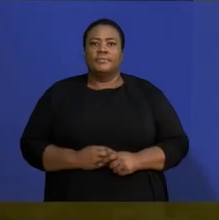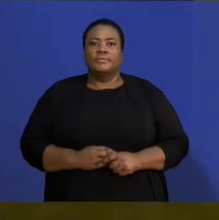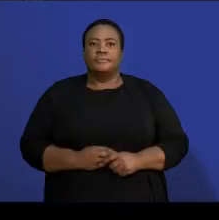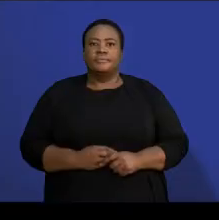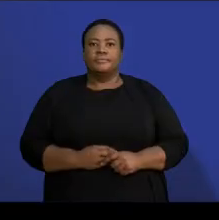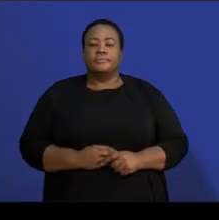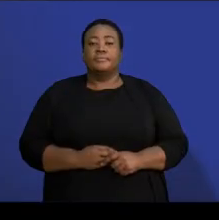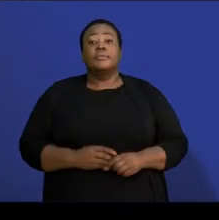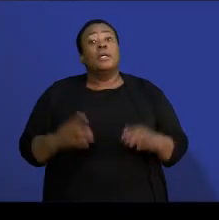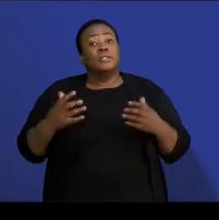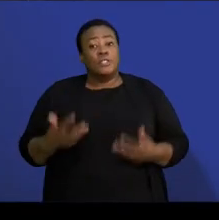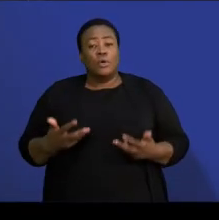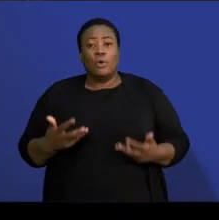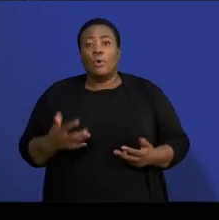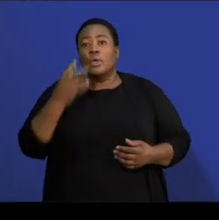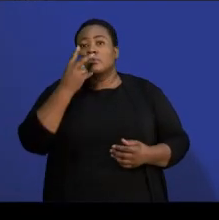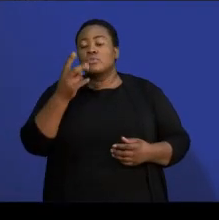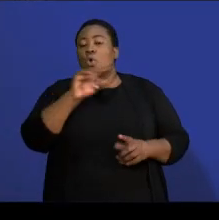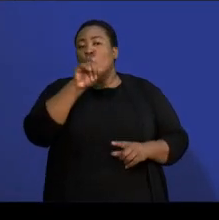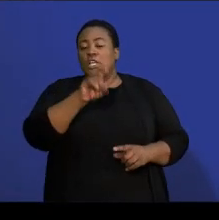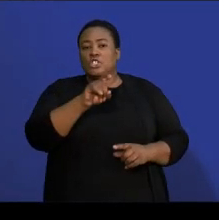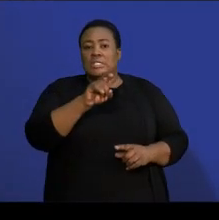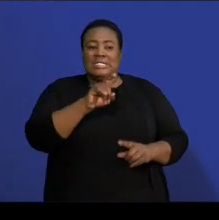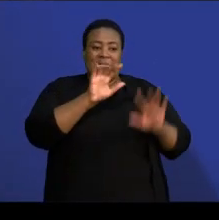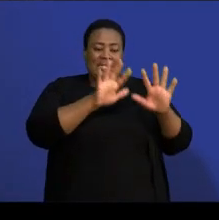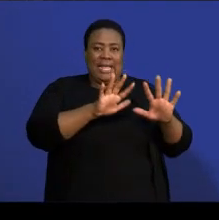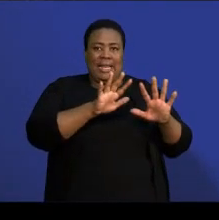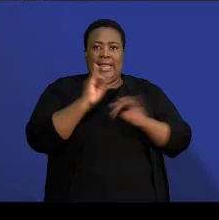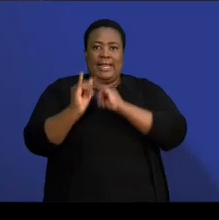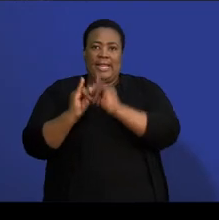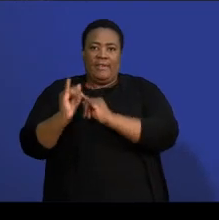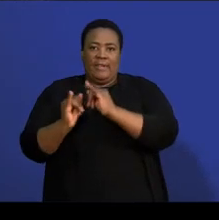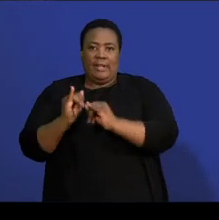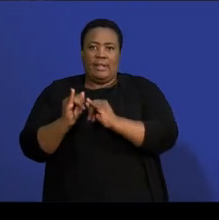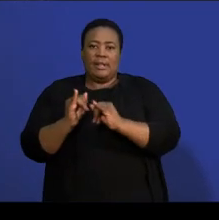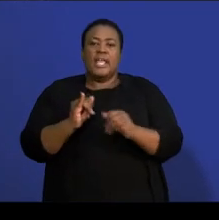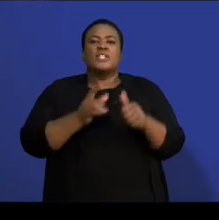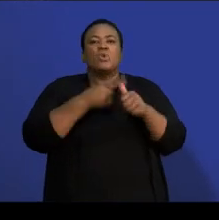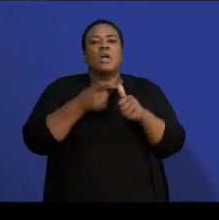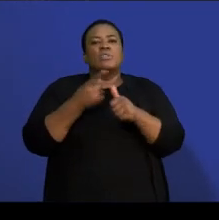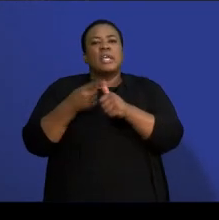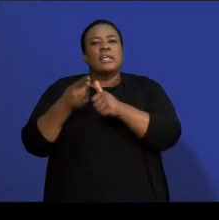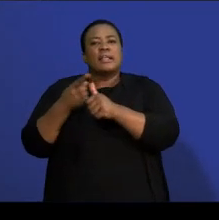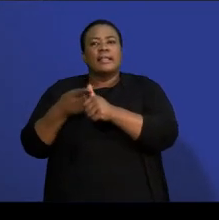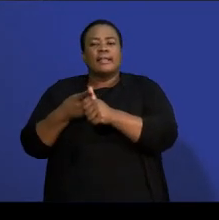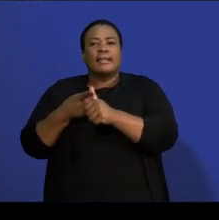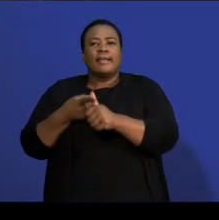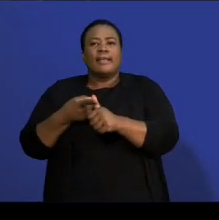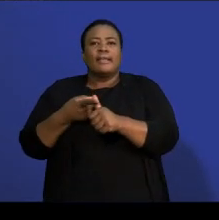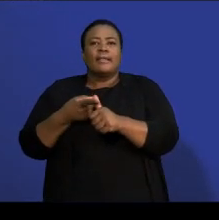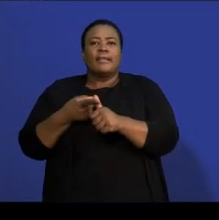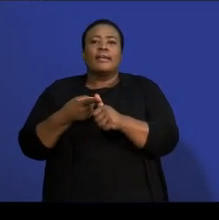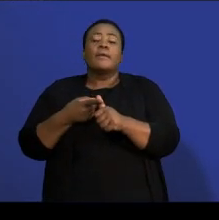So, if we look at question 10 and 11, it's mainly counting principles and probabilities.